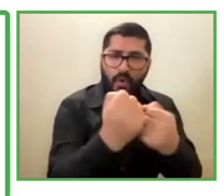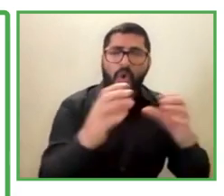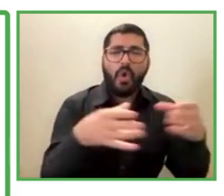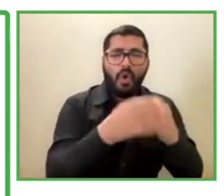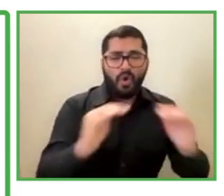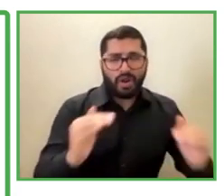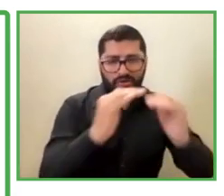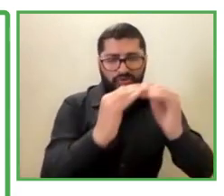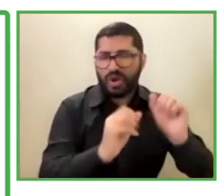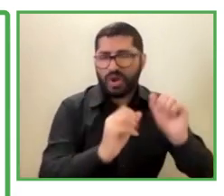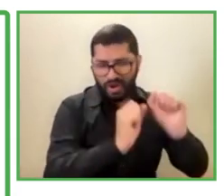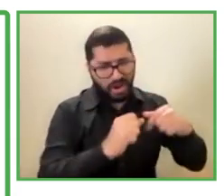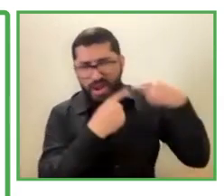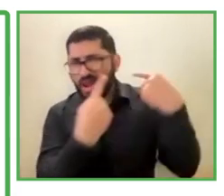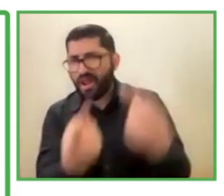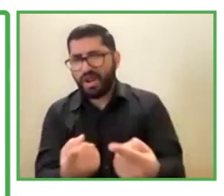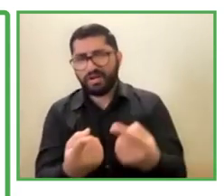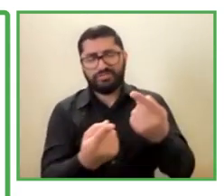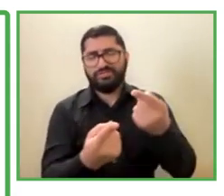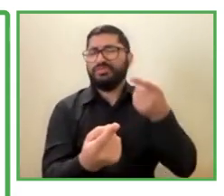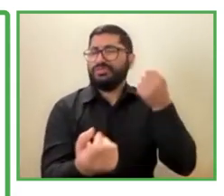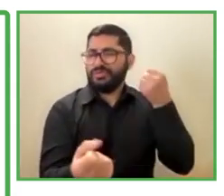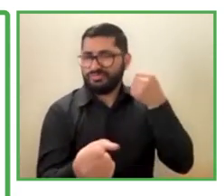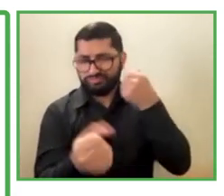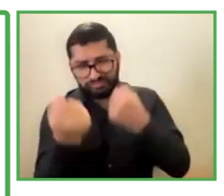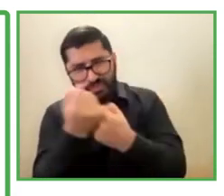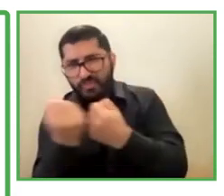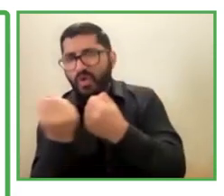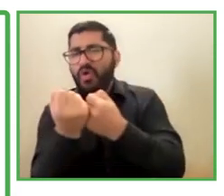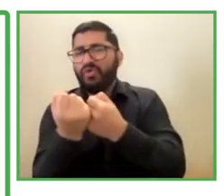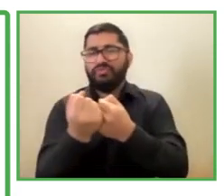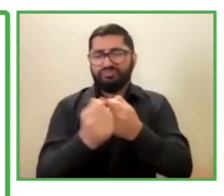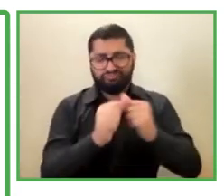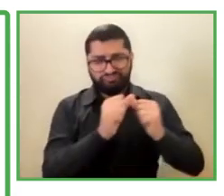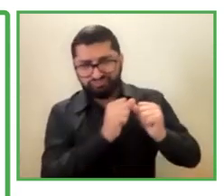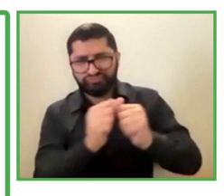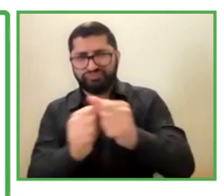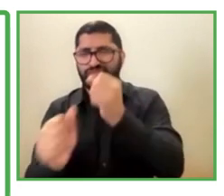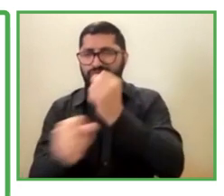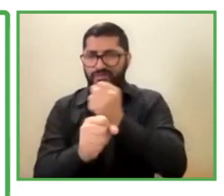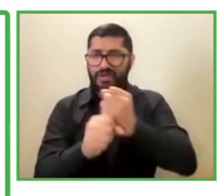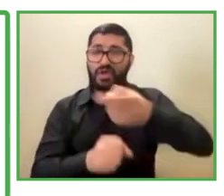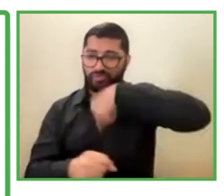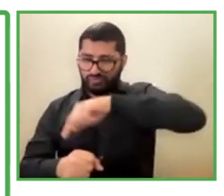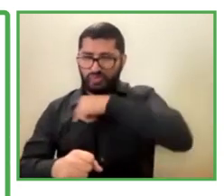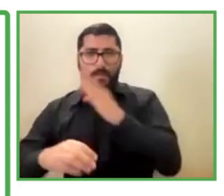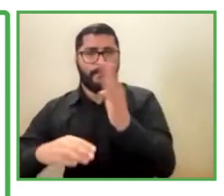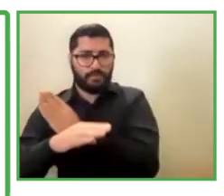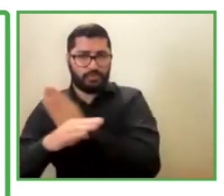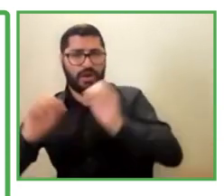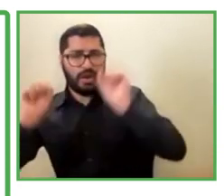the everyday work of our labor execution. And as a company and through our